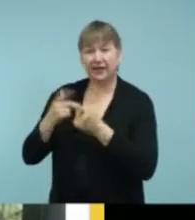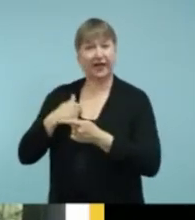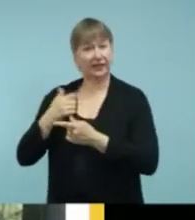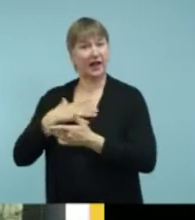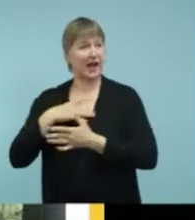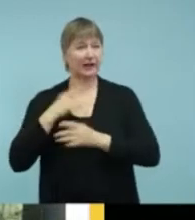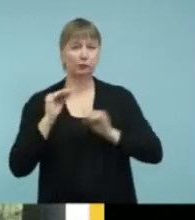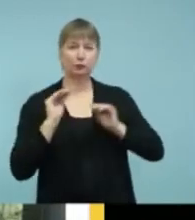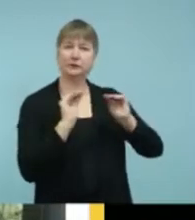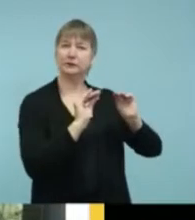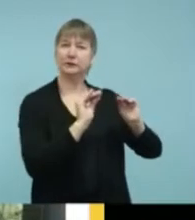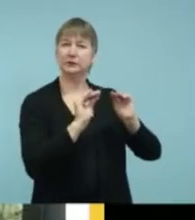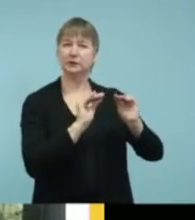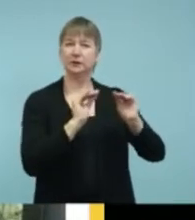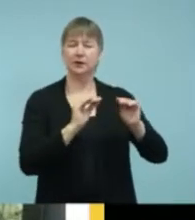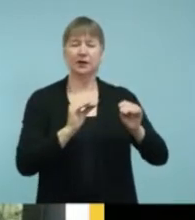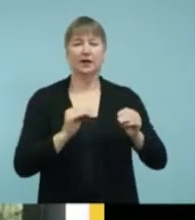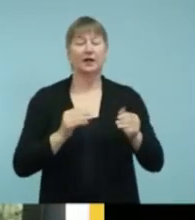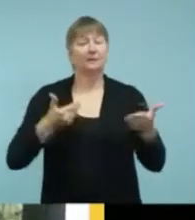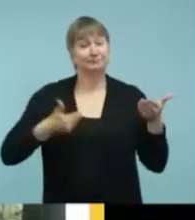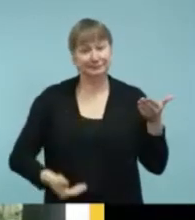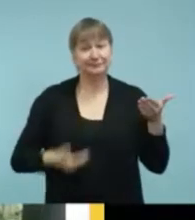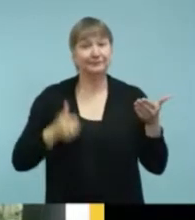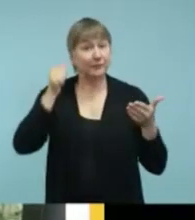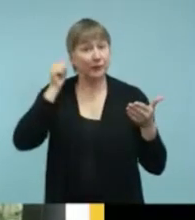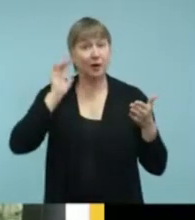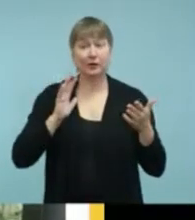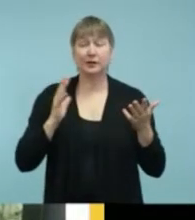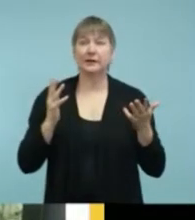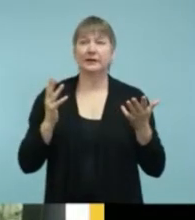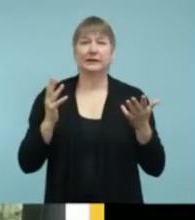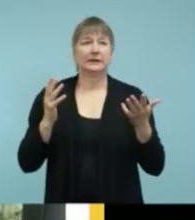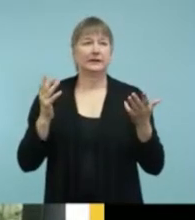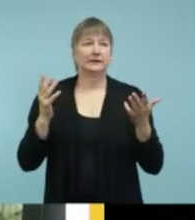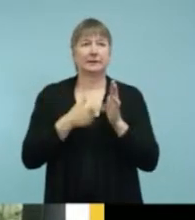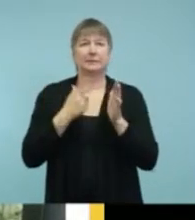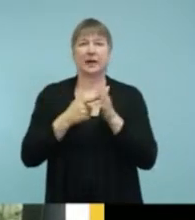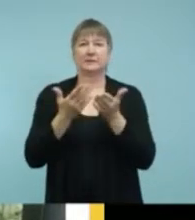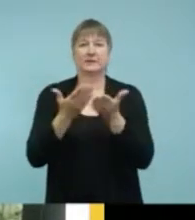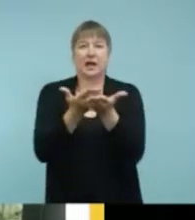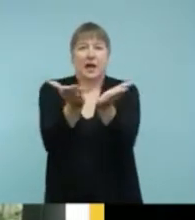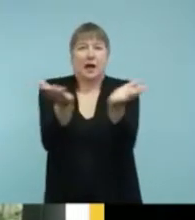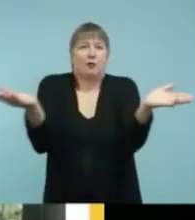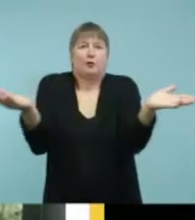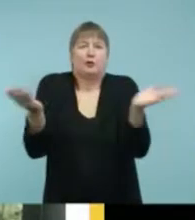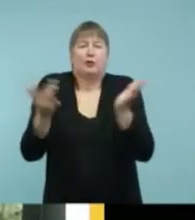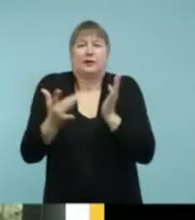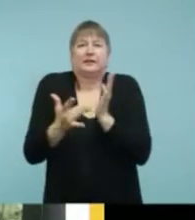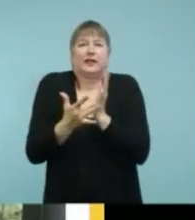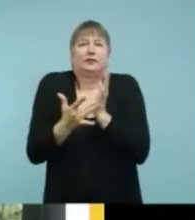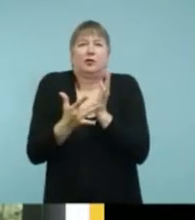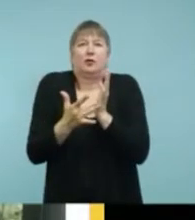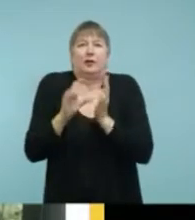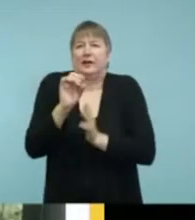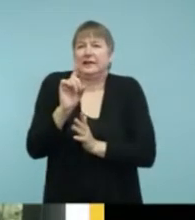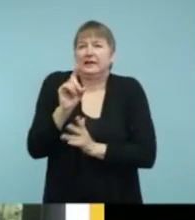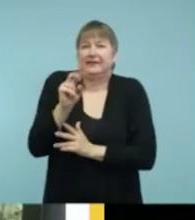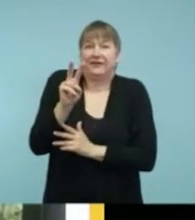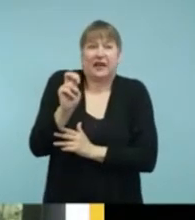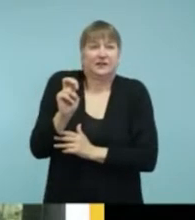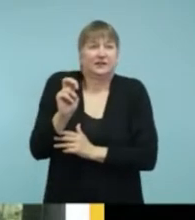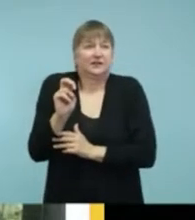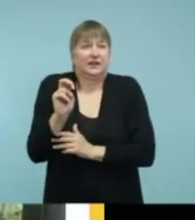that sometimes there are things out there that we don't know about that actually the consumer knows about.